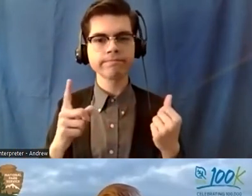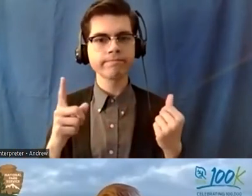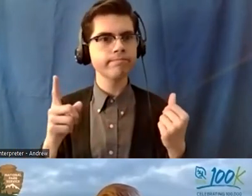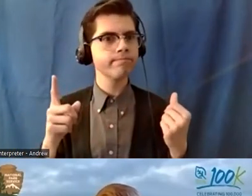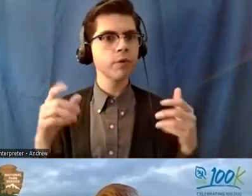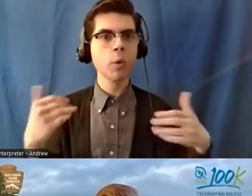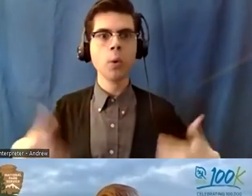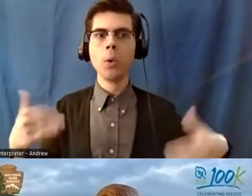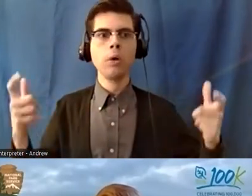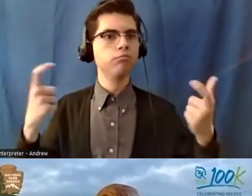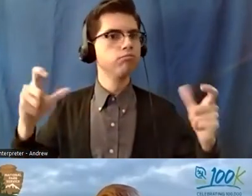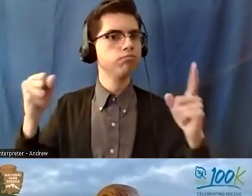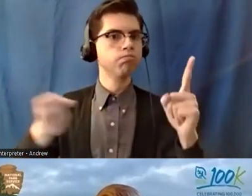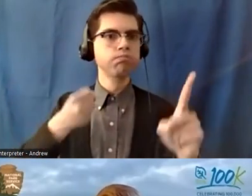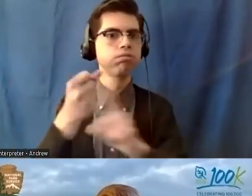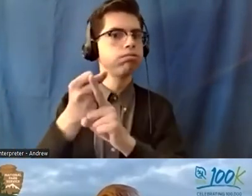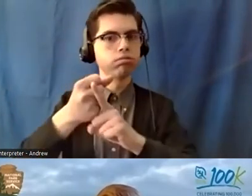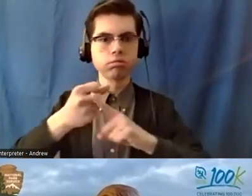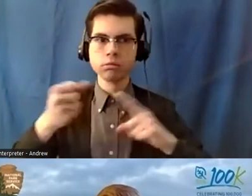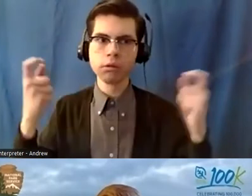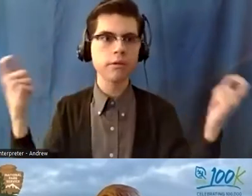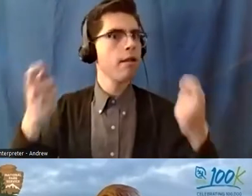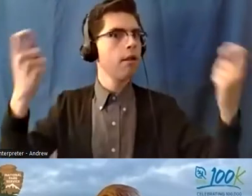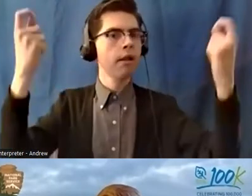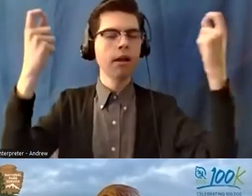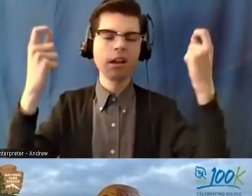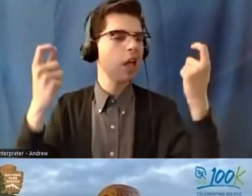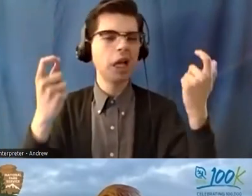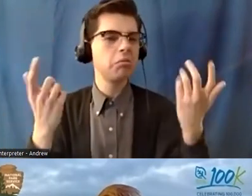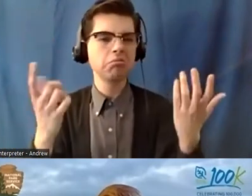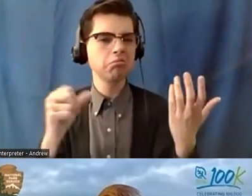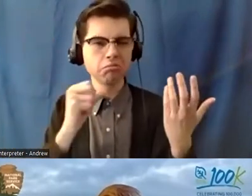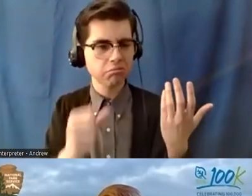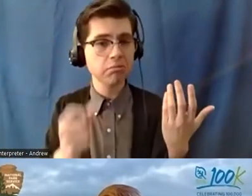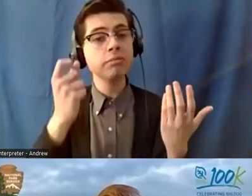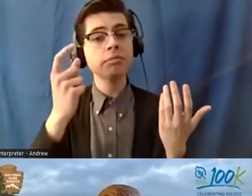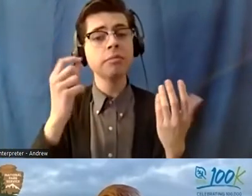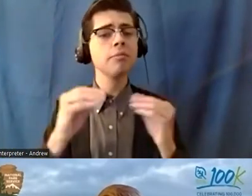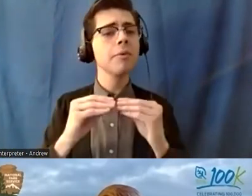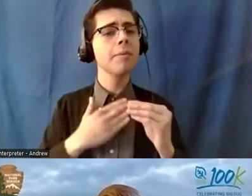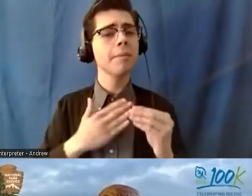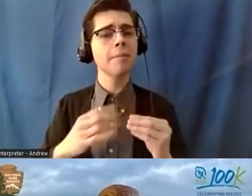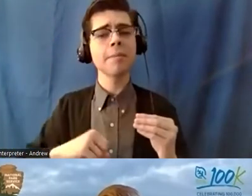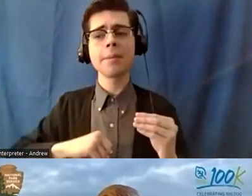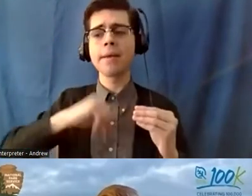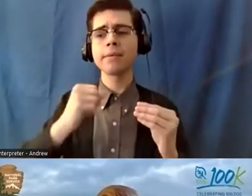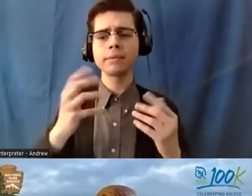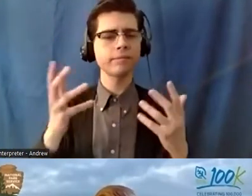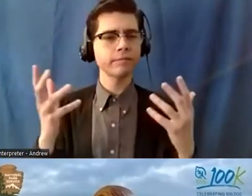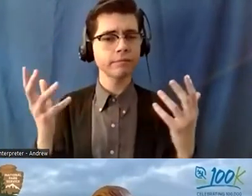um you need a huge celebration for i think more so my proud moments where i've had